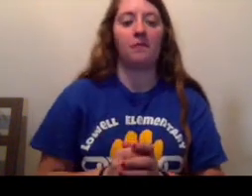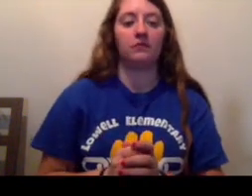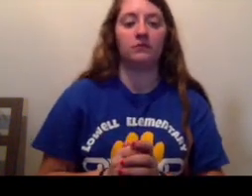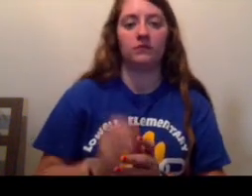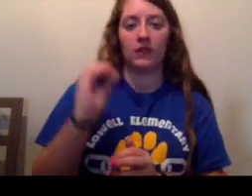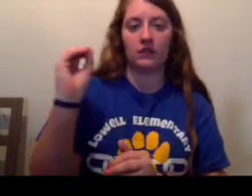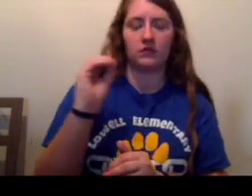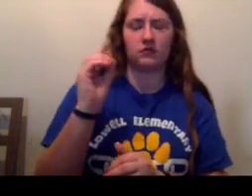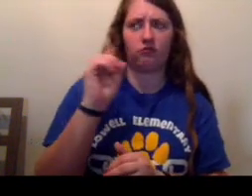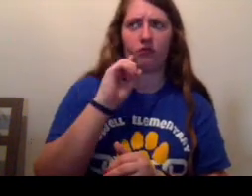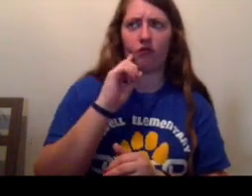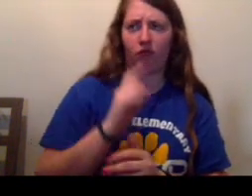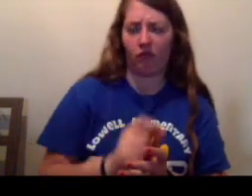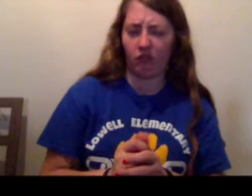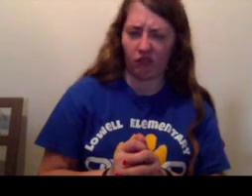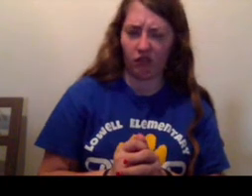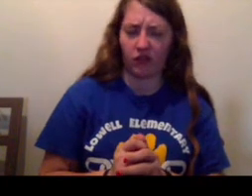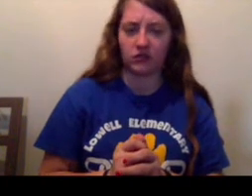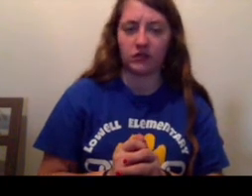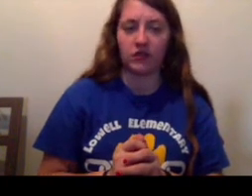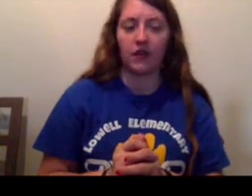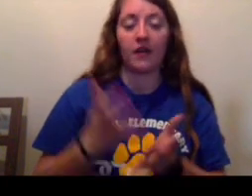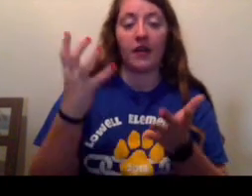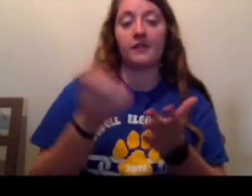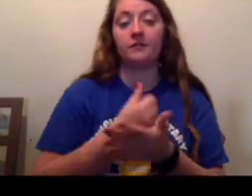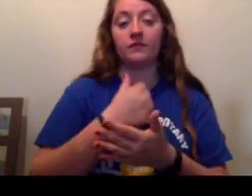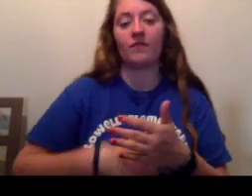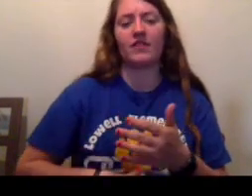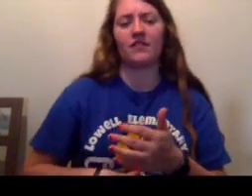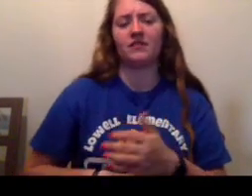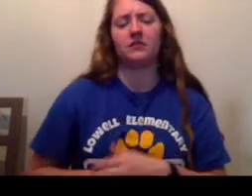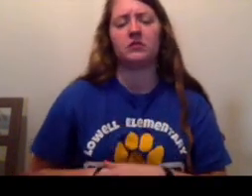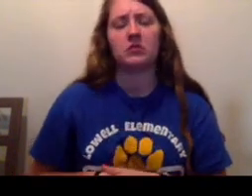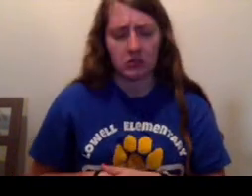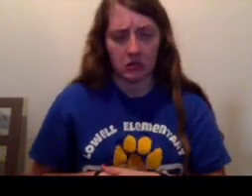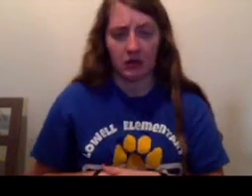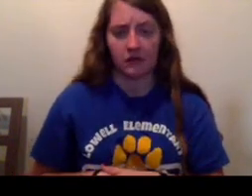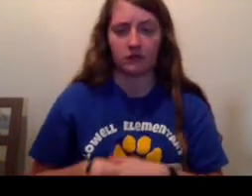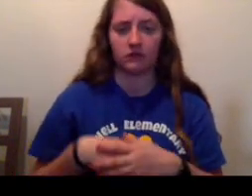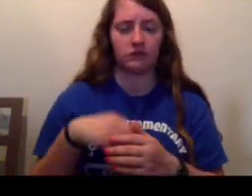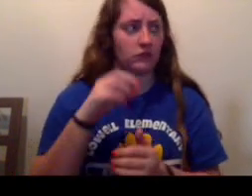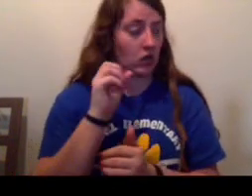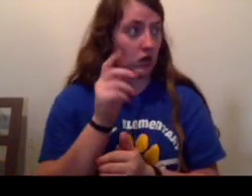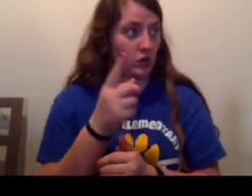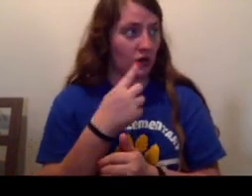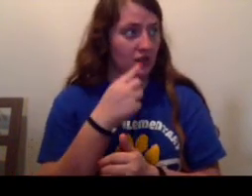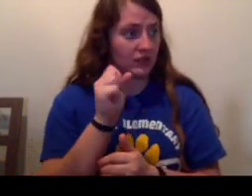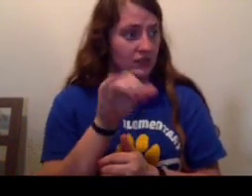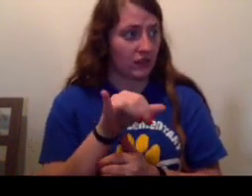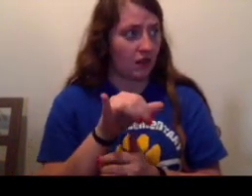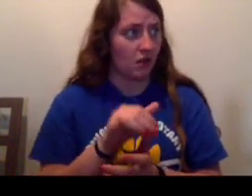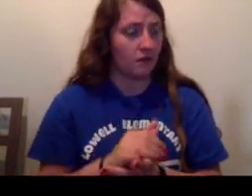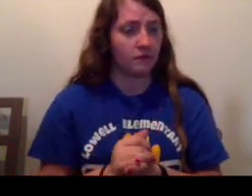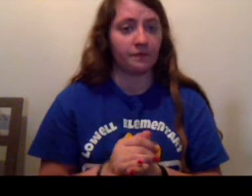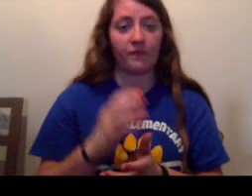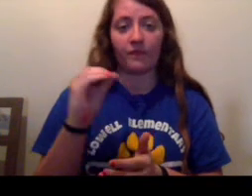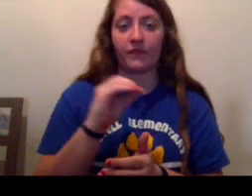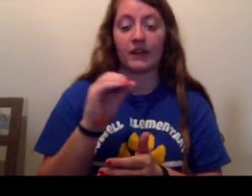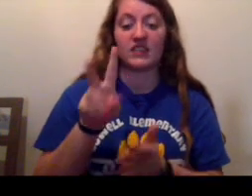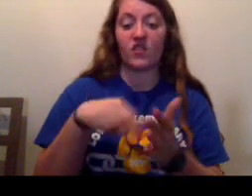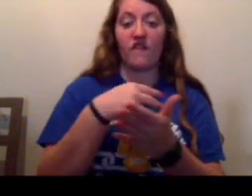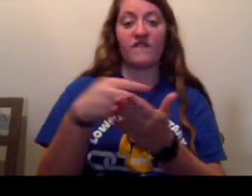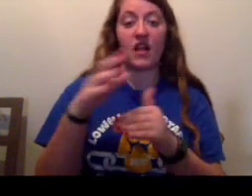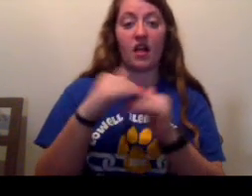Zero suddenly groaned. He grabbed his stomach and bent over. Are you all right? Zero dropped to the